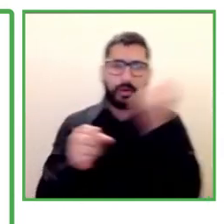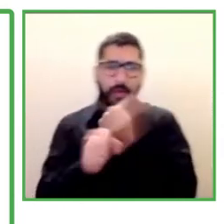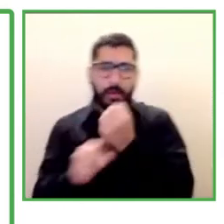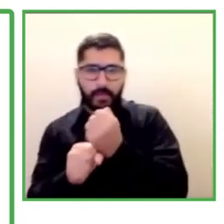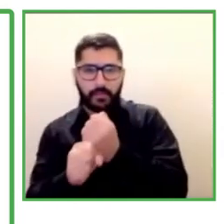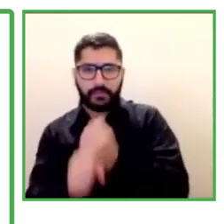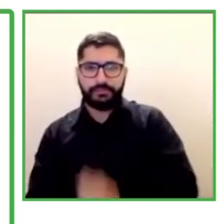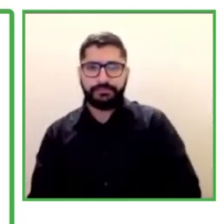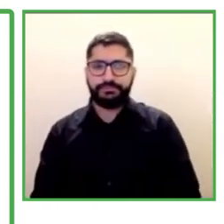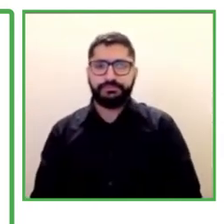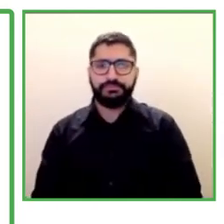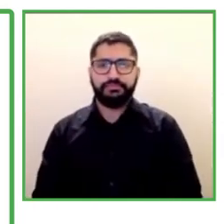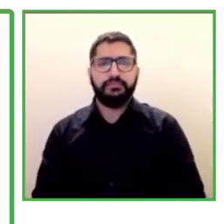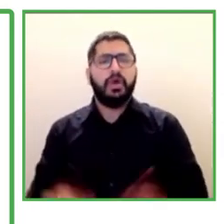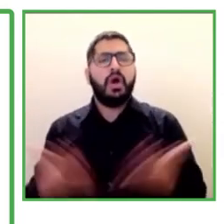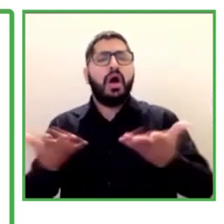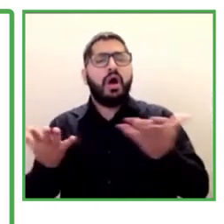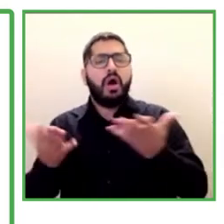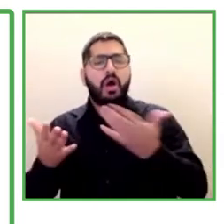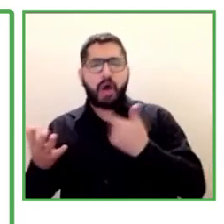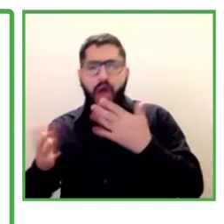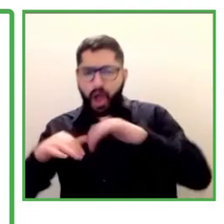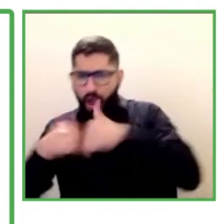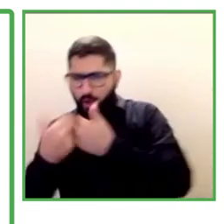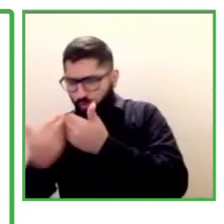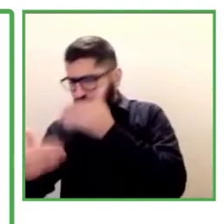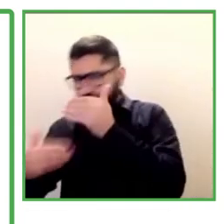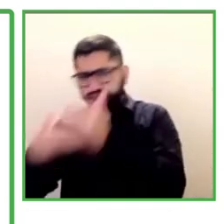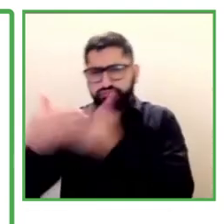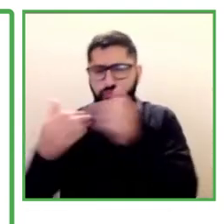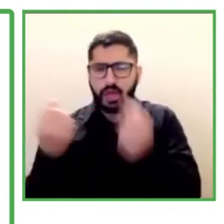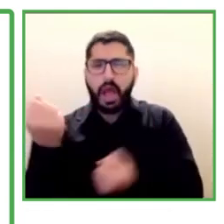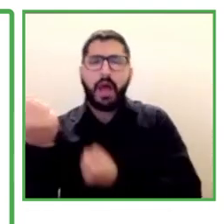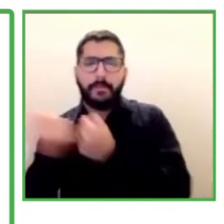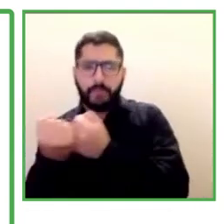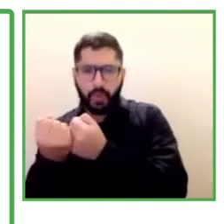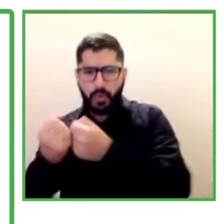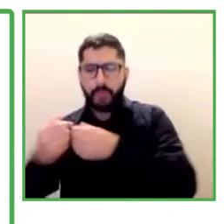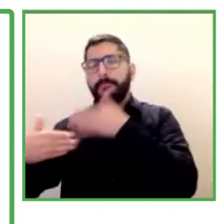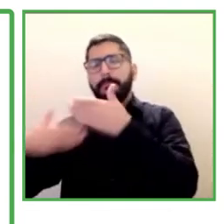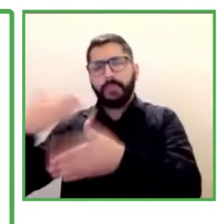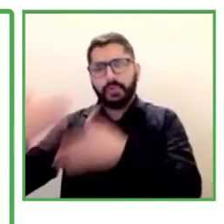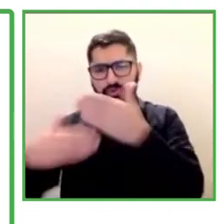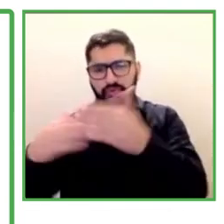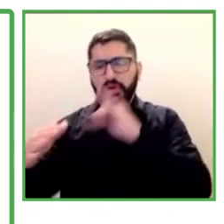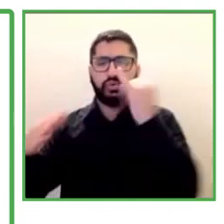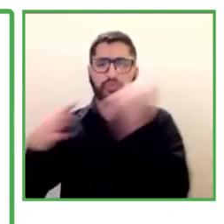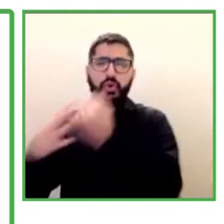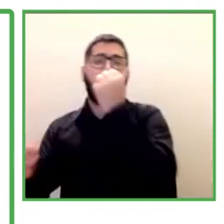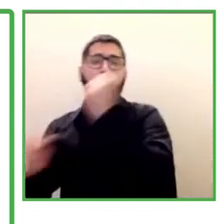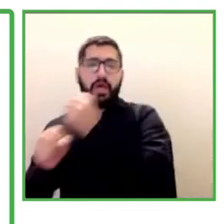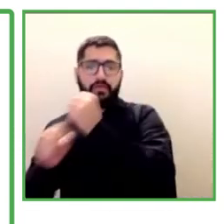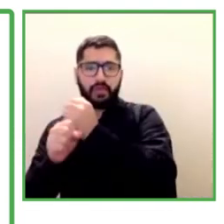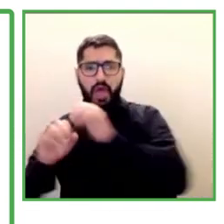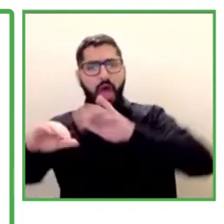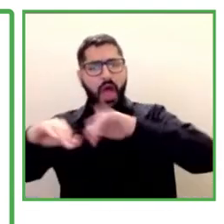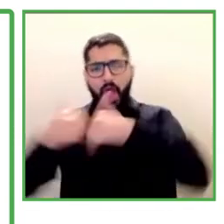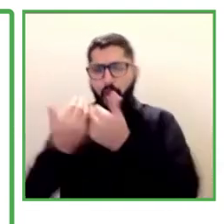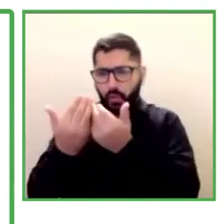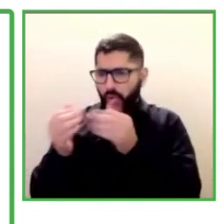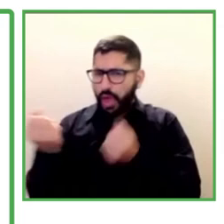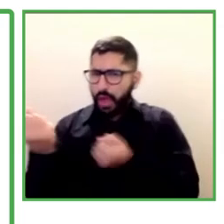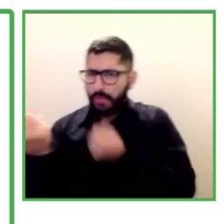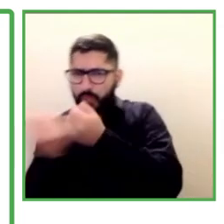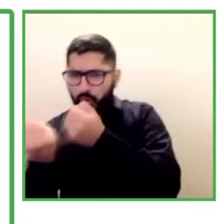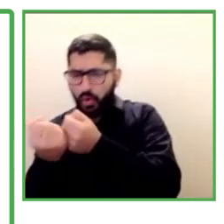do specifically with the companies is that we support in the inclusion process through orientation, through accompanying